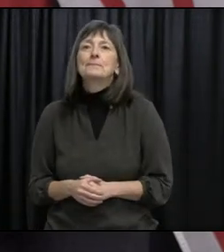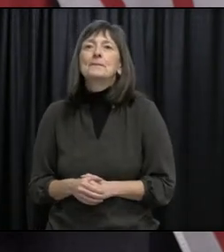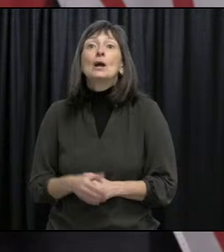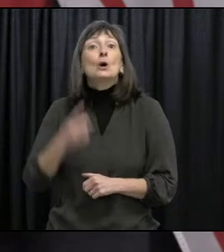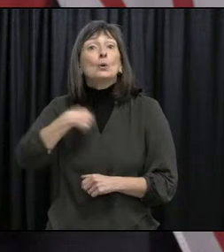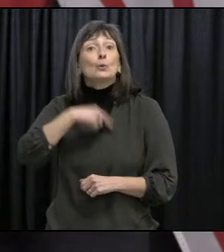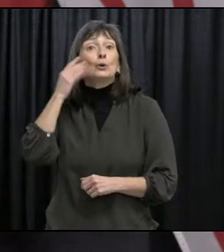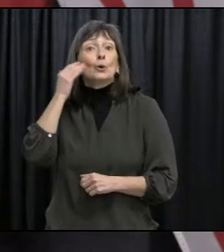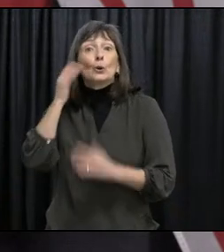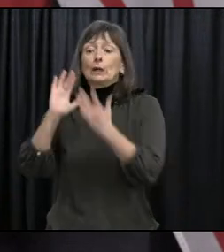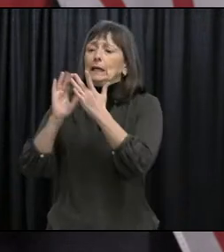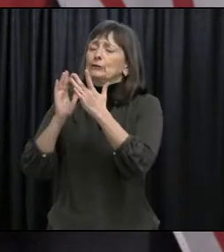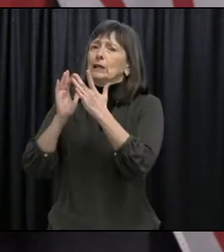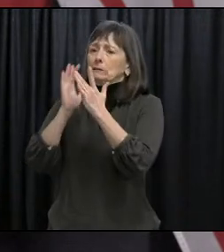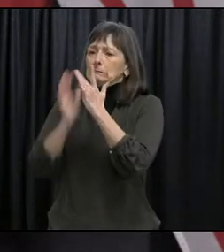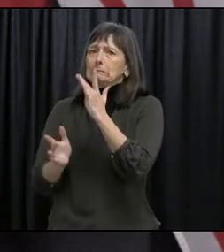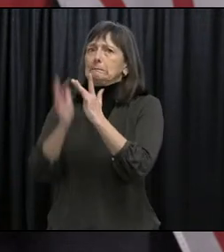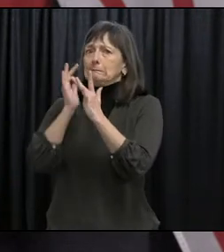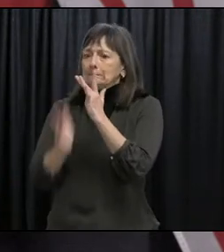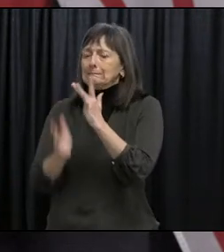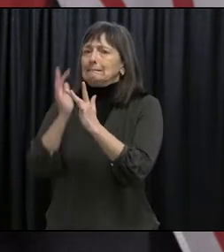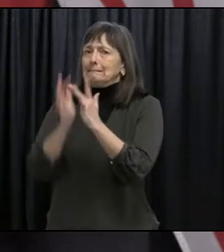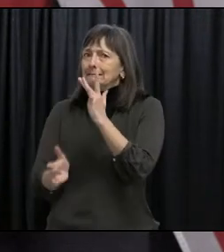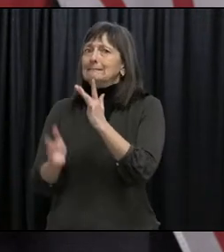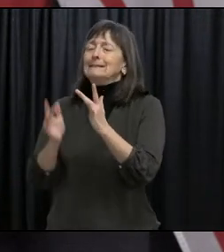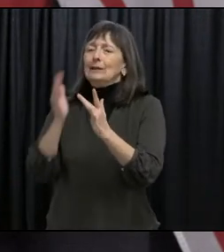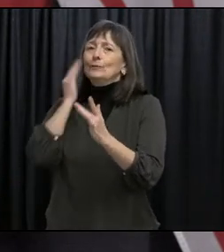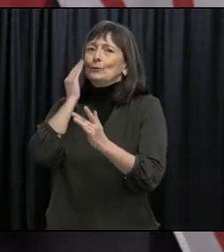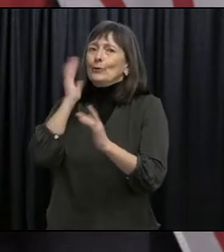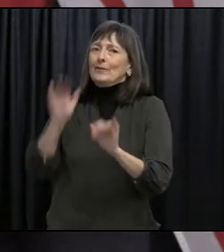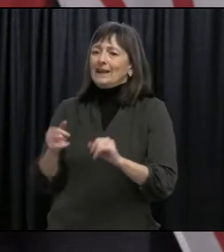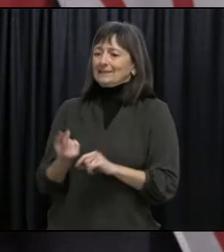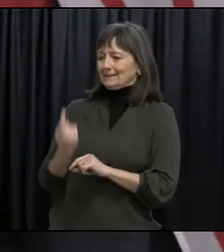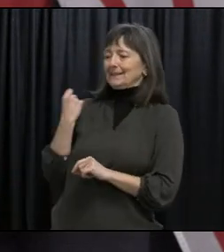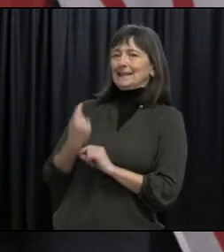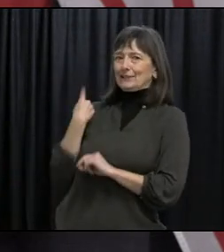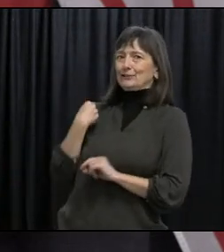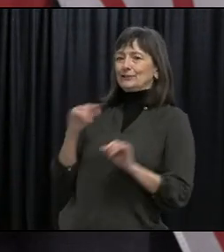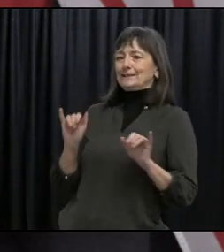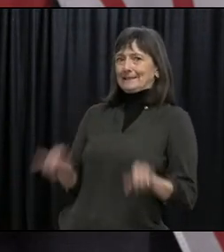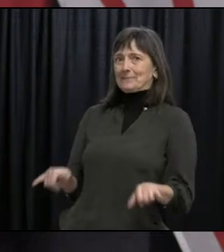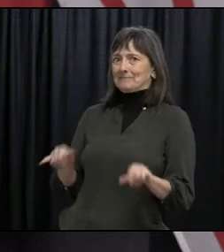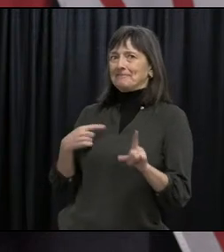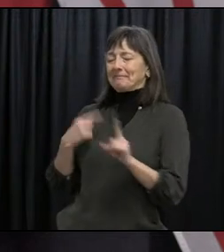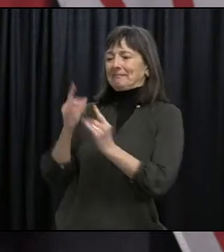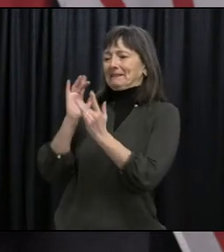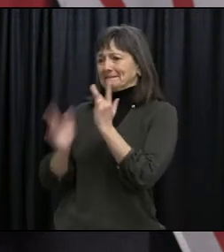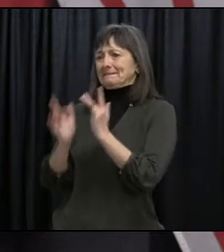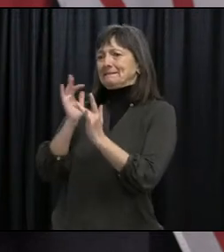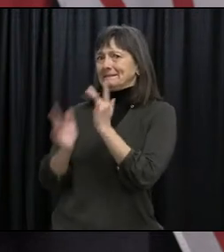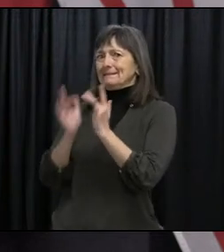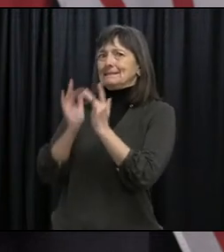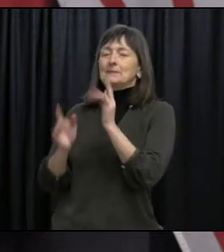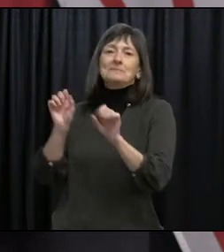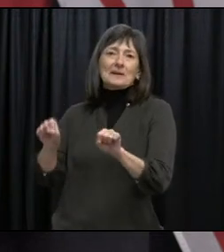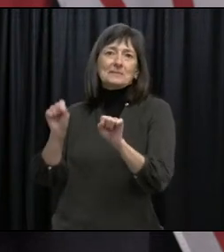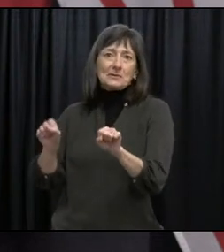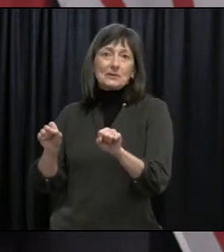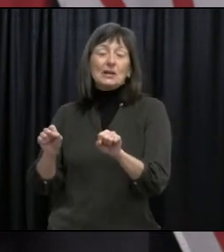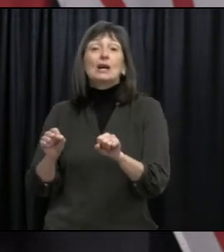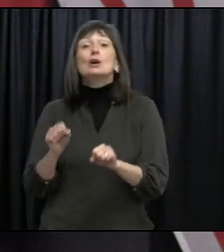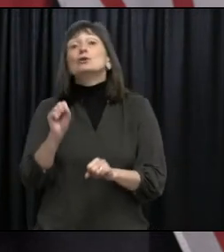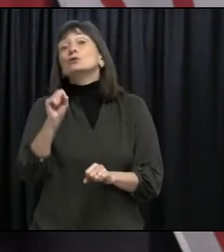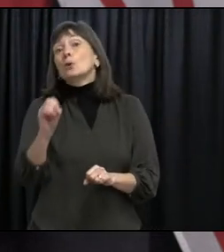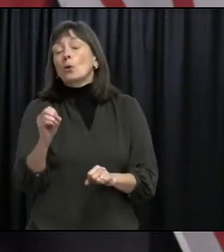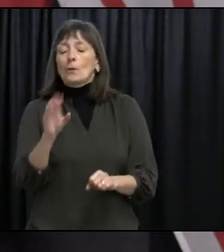as it was a challenge that arose during the suspension of classes last year. To address this situation, in May of